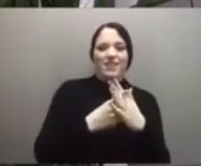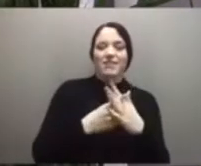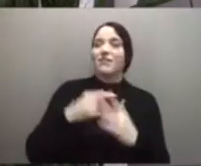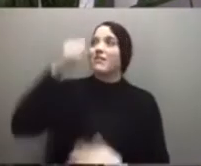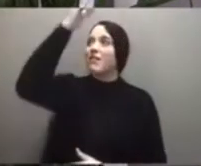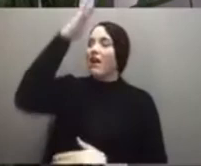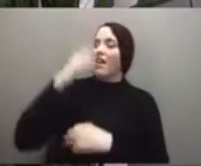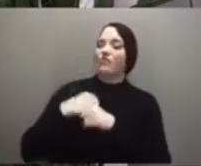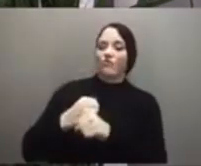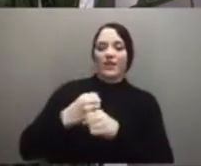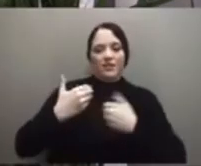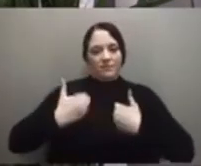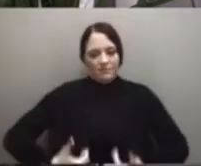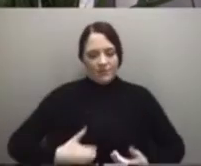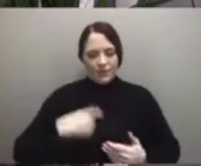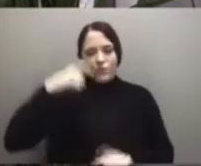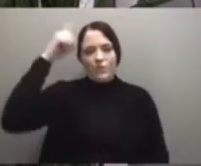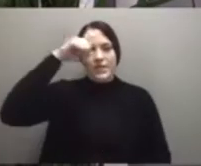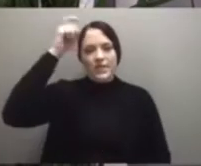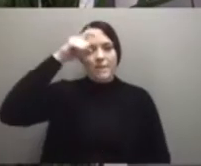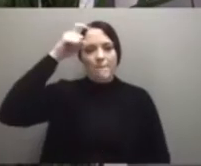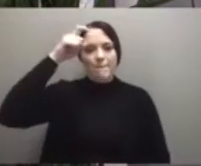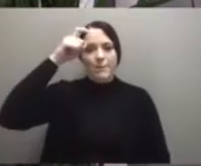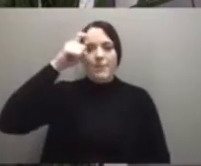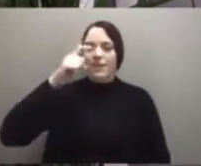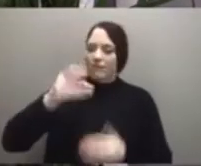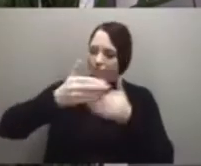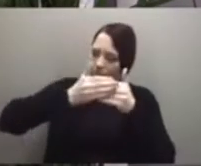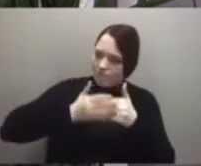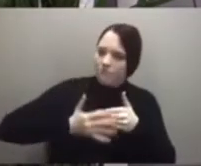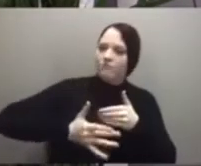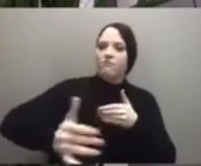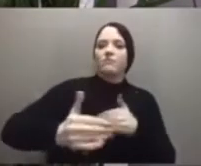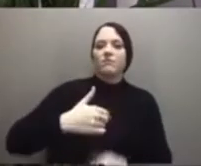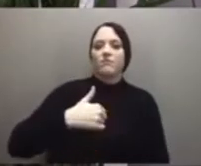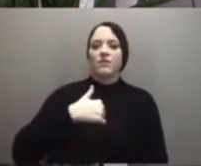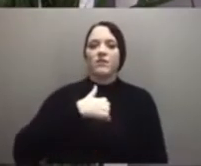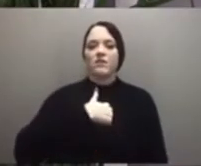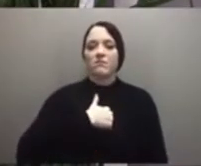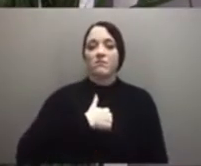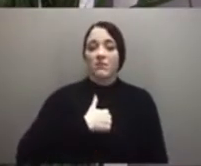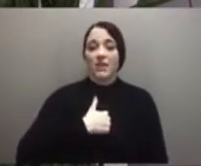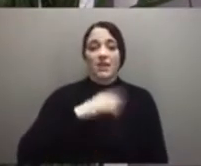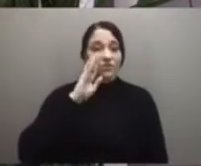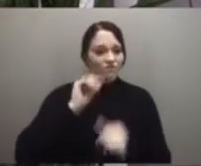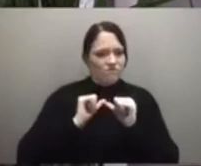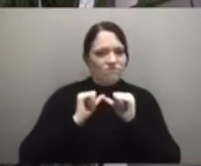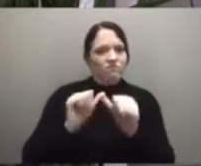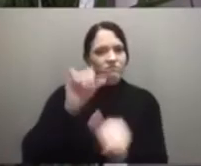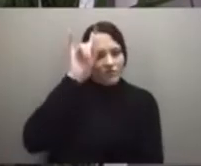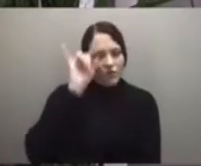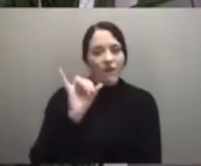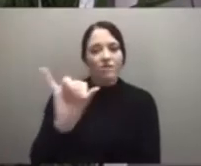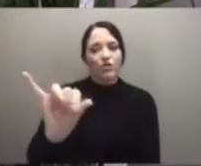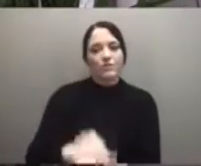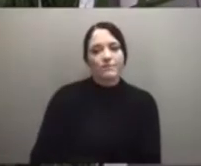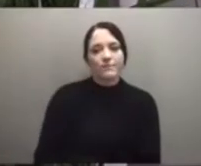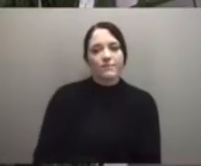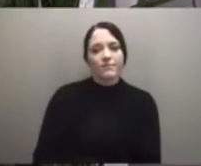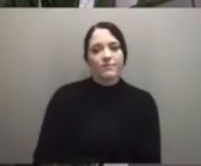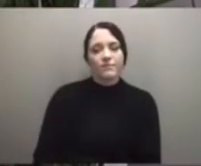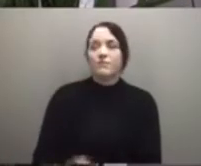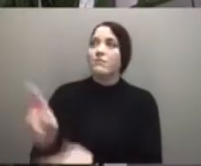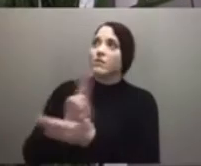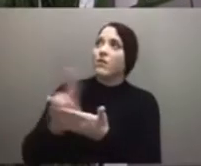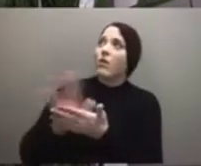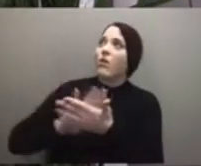and for all the ages, I shall not cease to be. In the holy tent, I ministered before